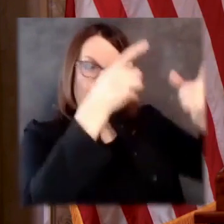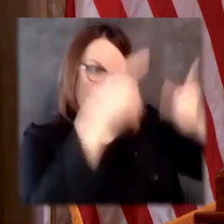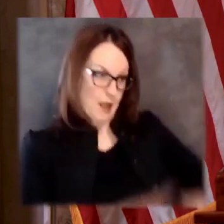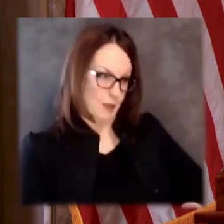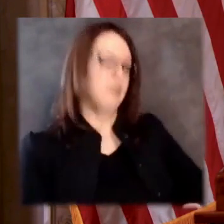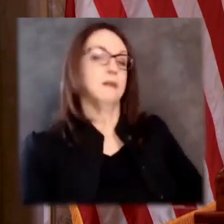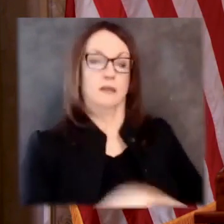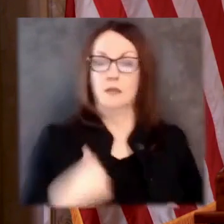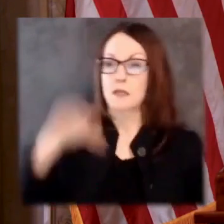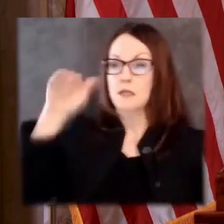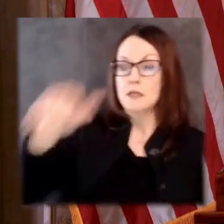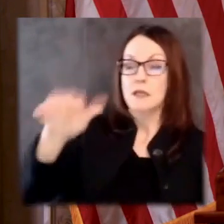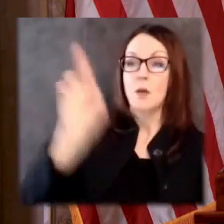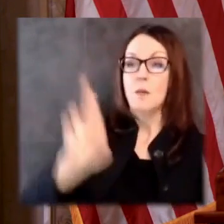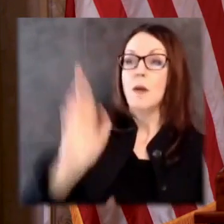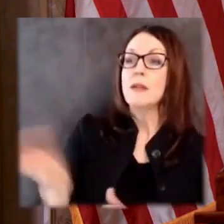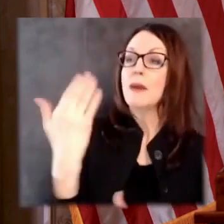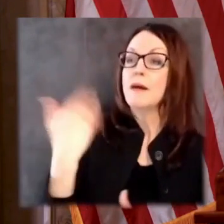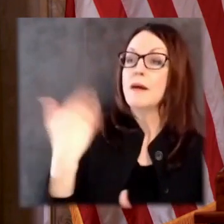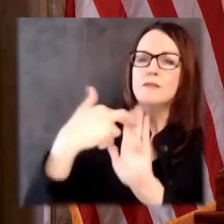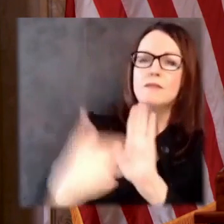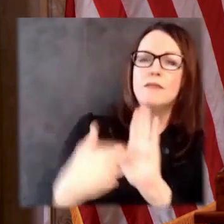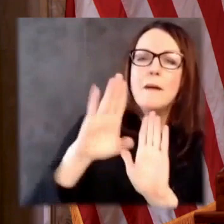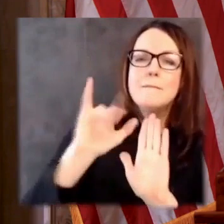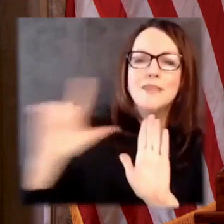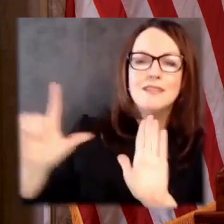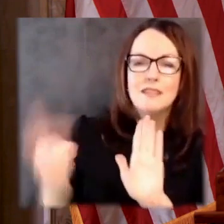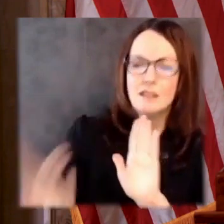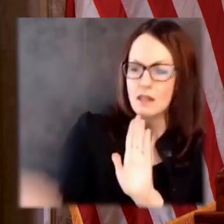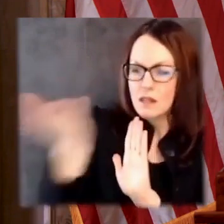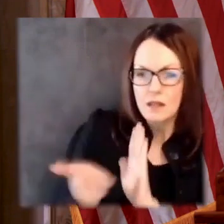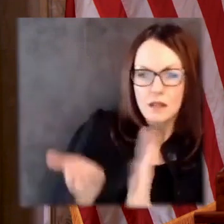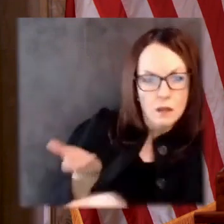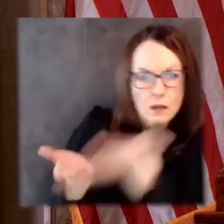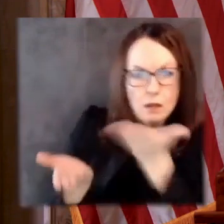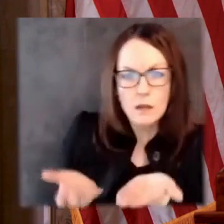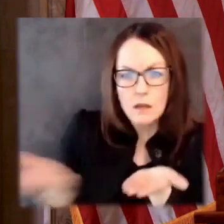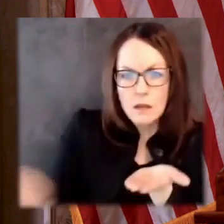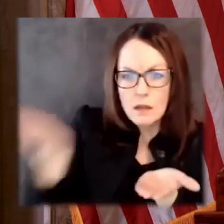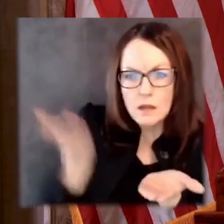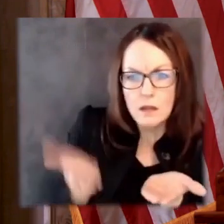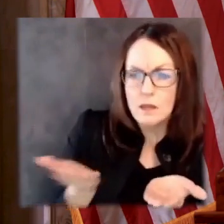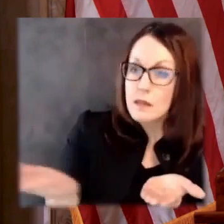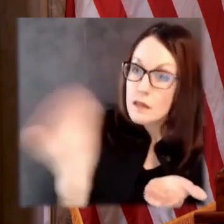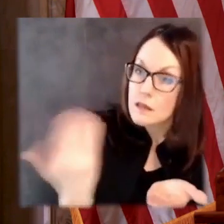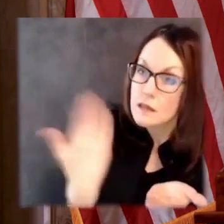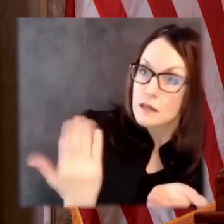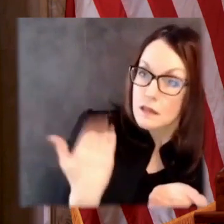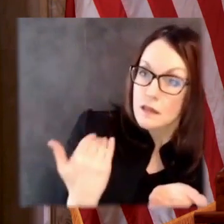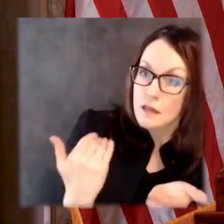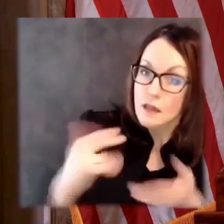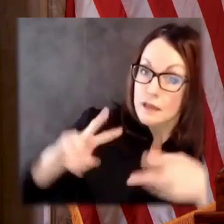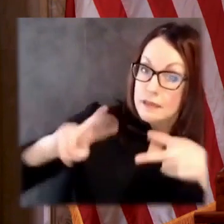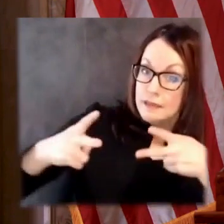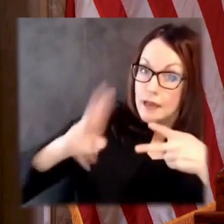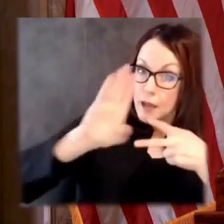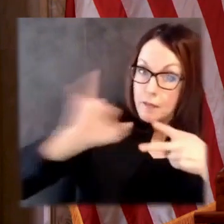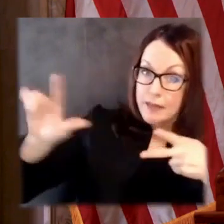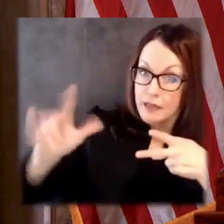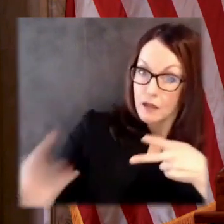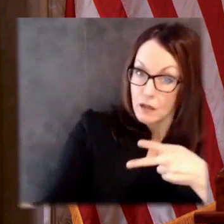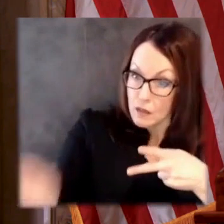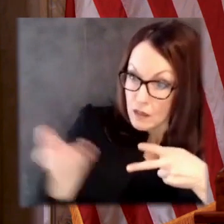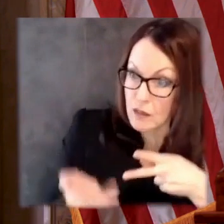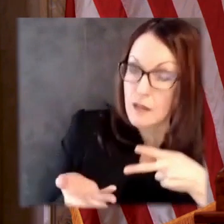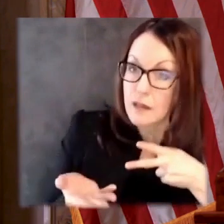first bill this session and to send it to my desk without delay. But tonight, I'd like to talk about the very